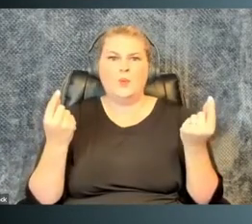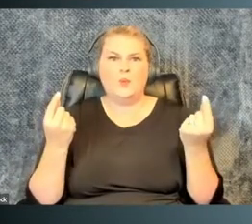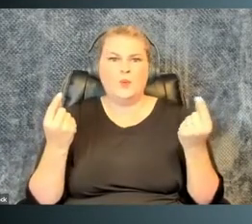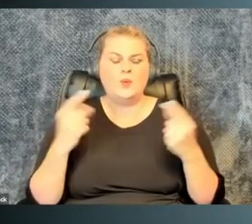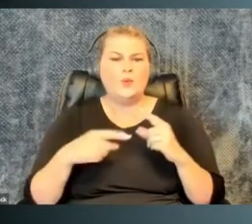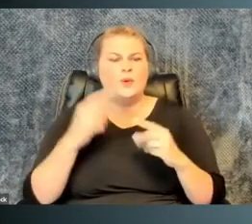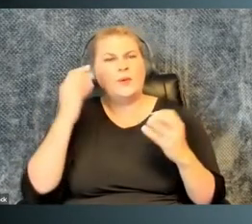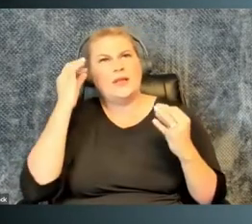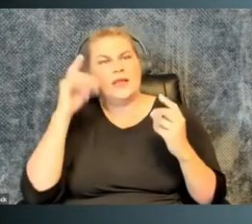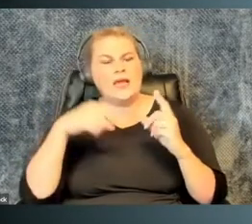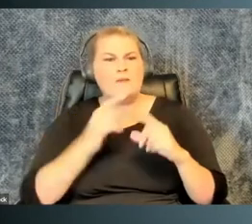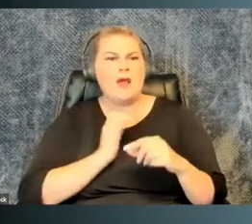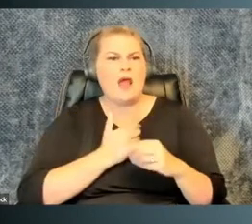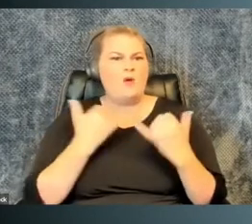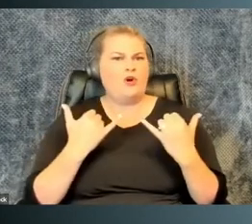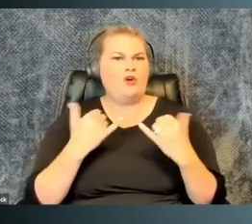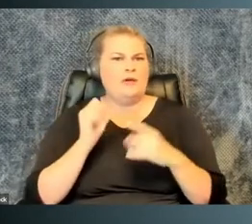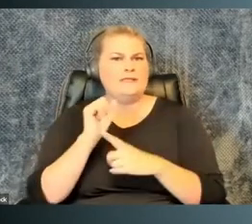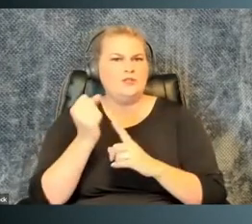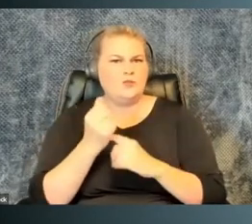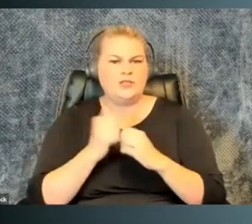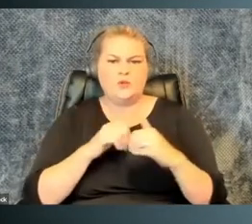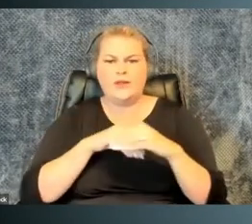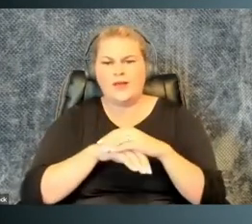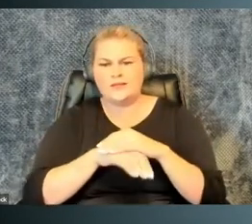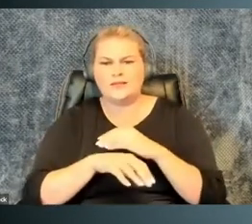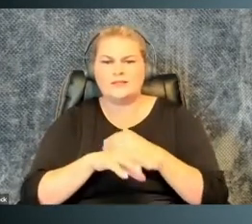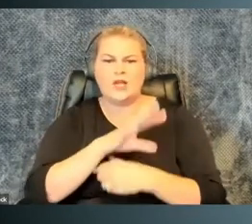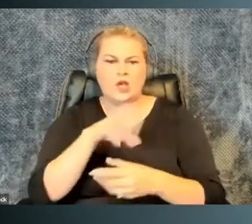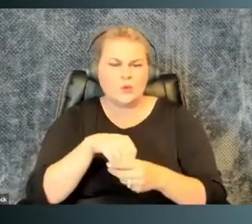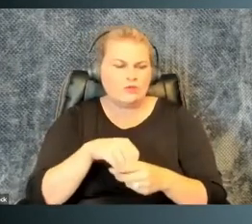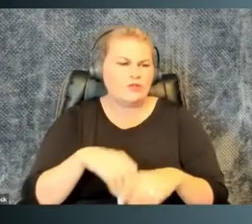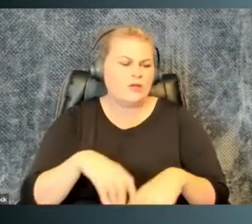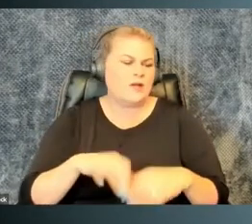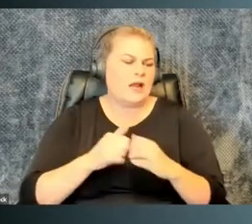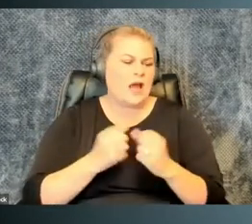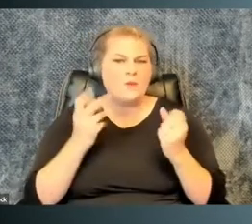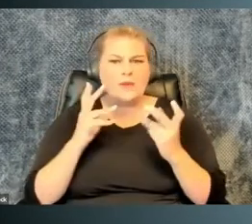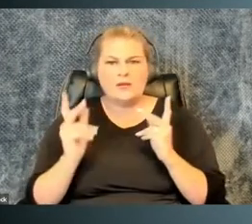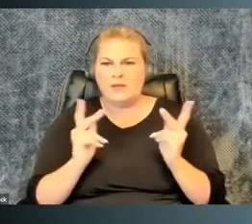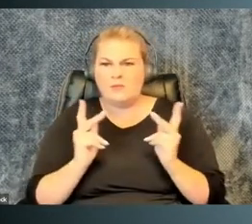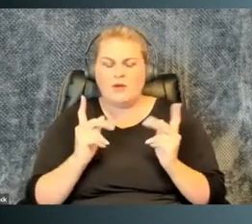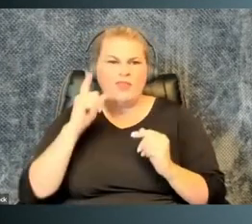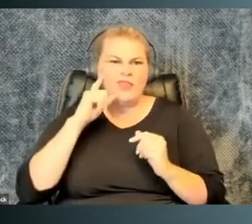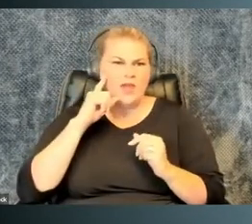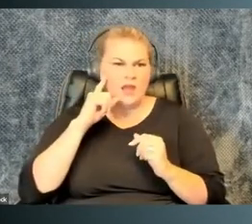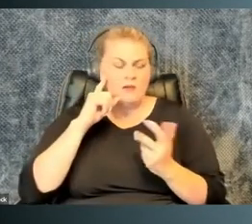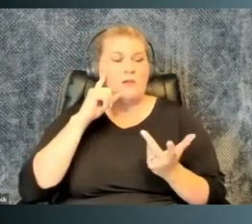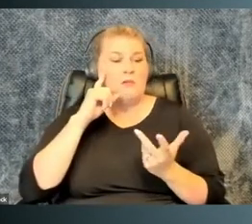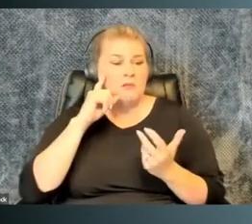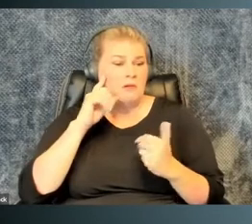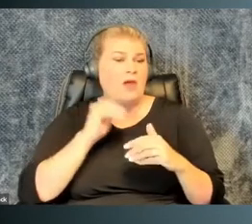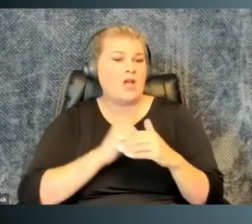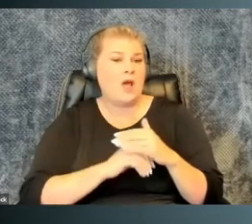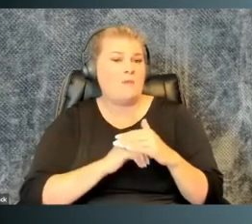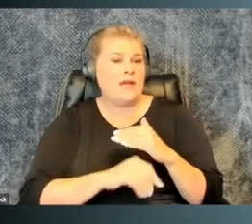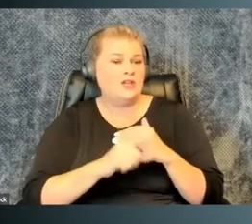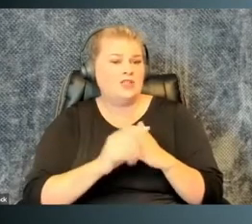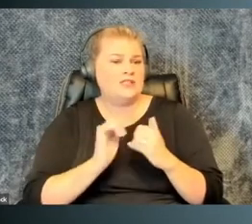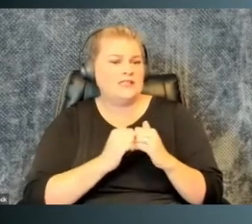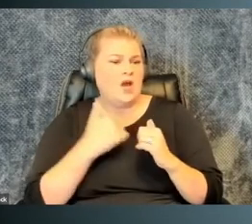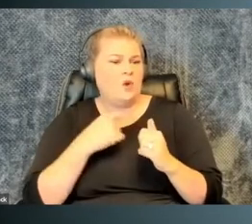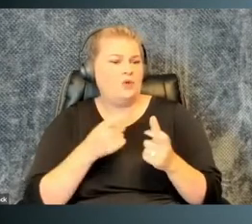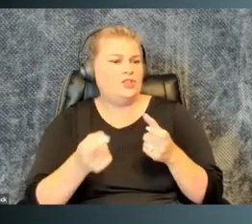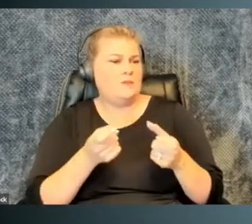So what can we do when we think about our current situation with access and inclusion and how many people think